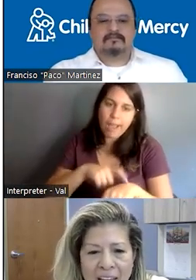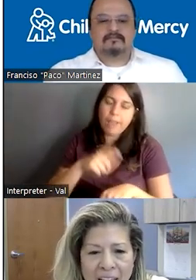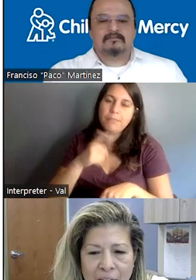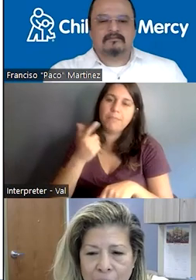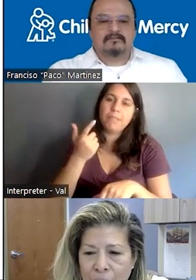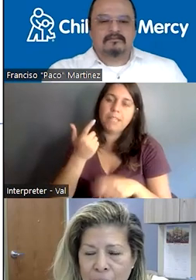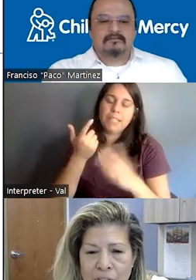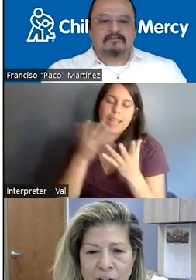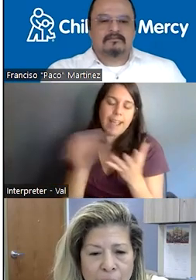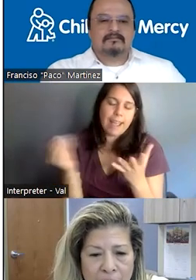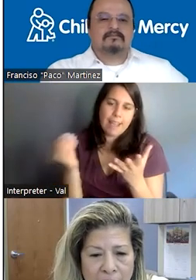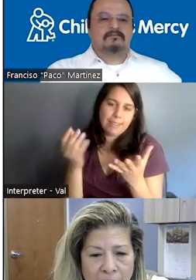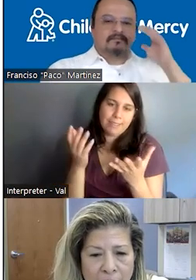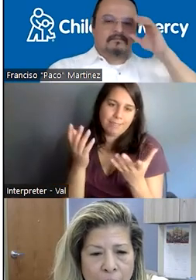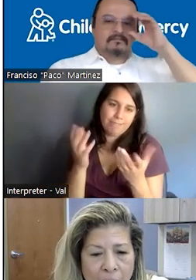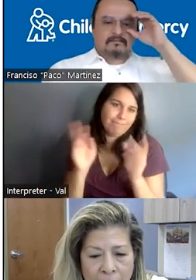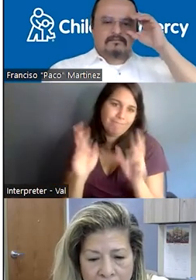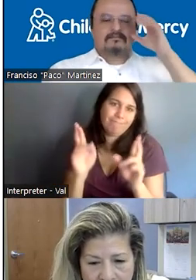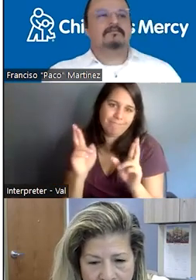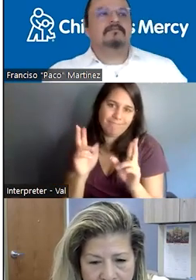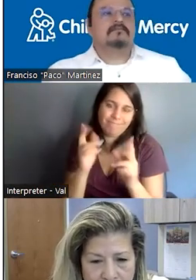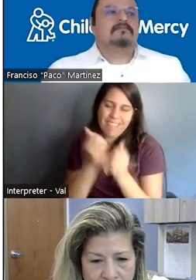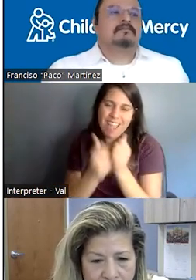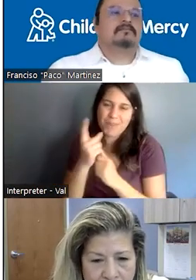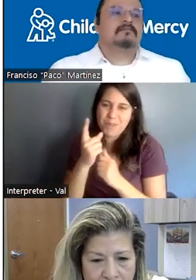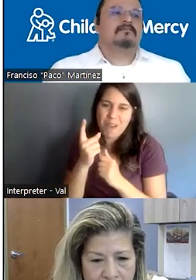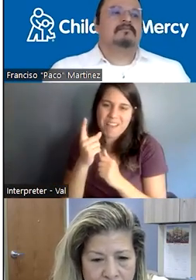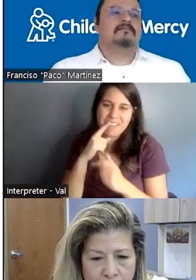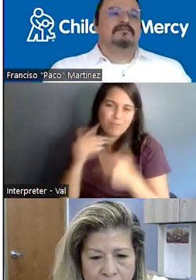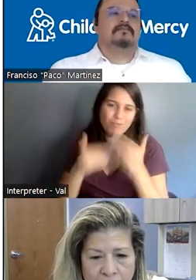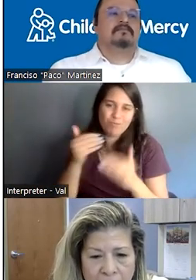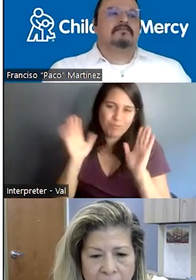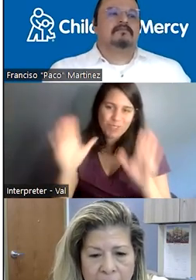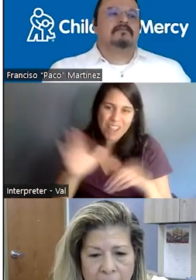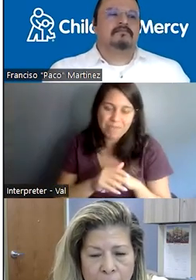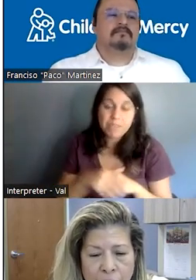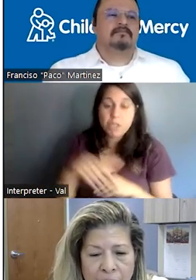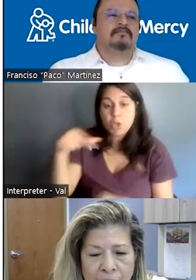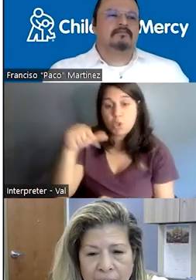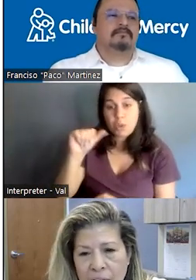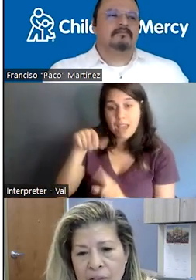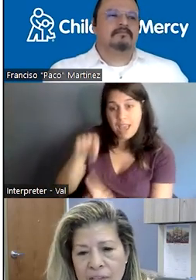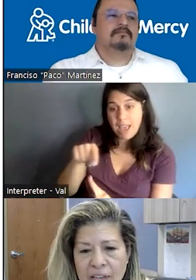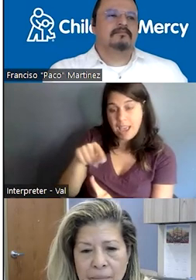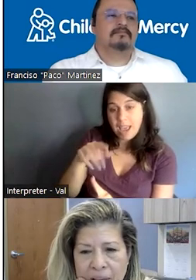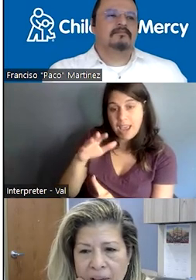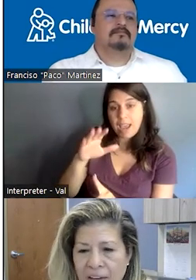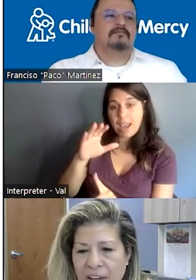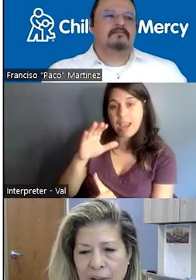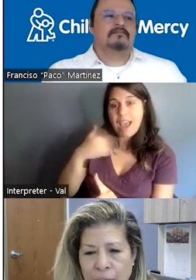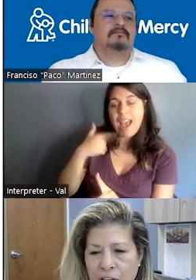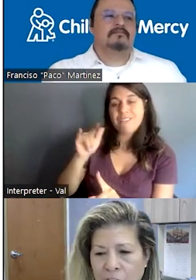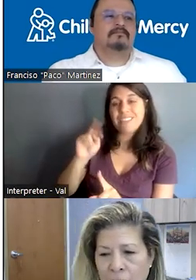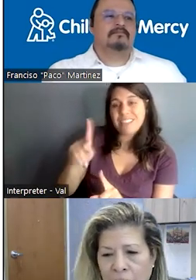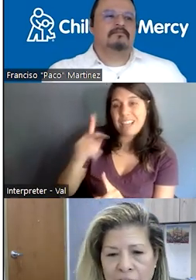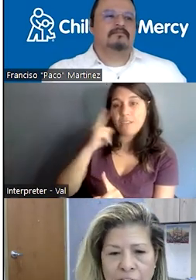and we wish everybody well. Everybody in the Q&A link, you will find the link to the CME and